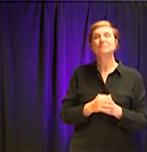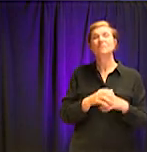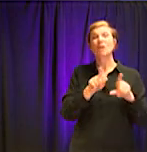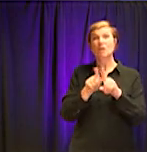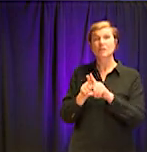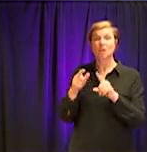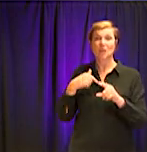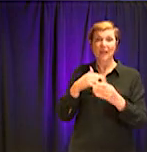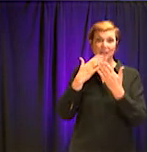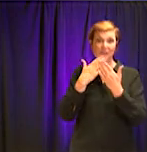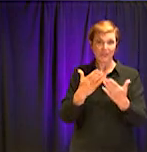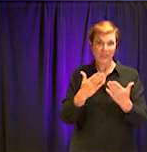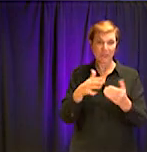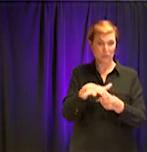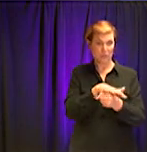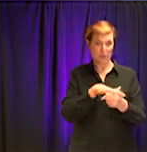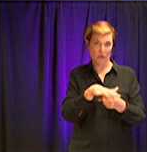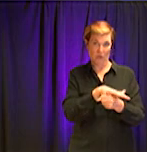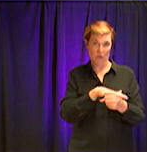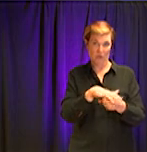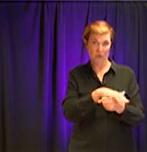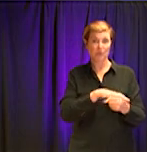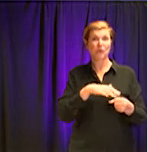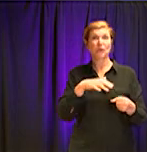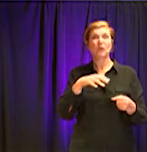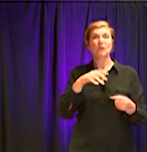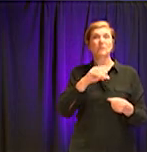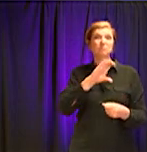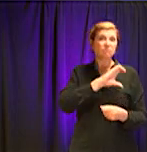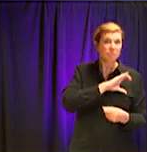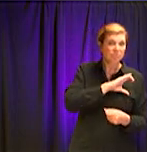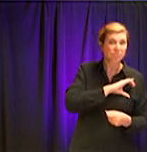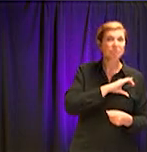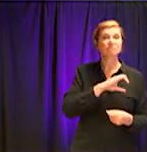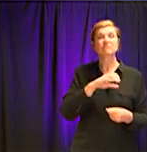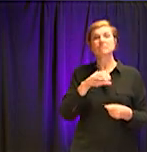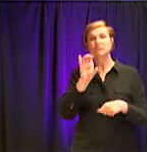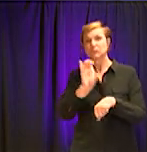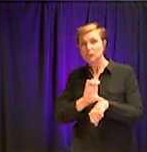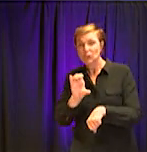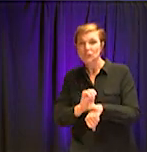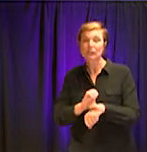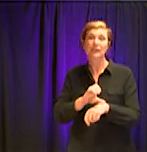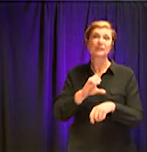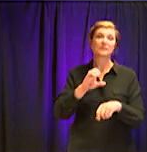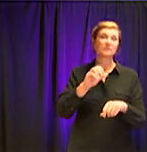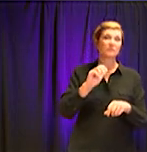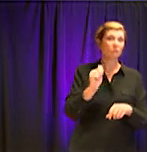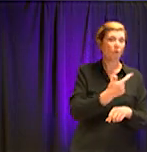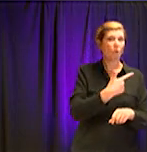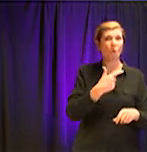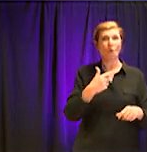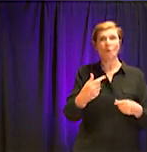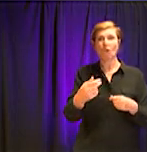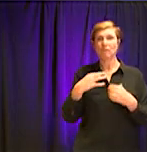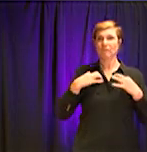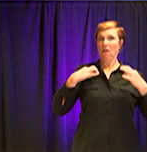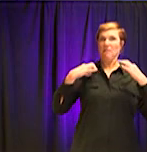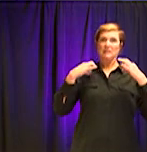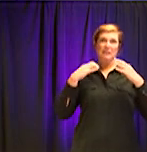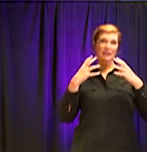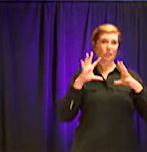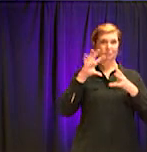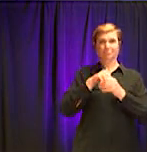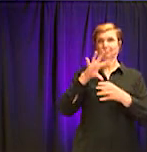thank the local municipalities and the community advocates and the churches that are also rising to the occasion. It's